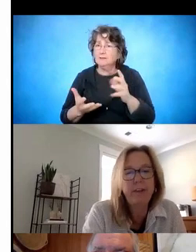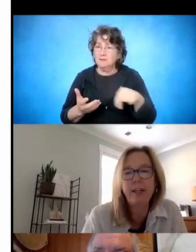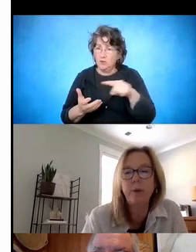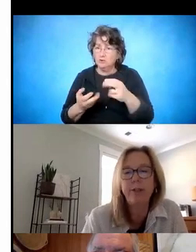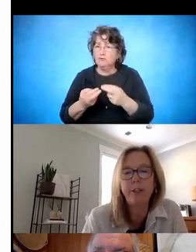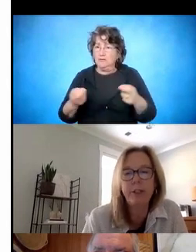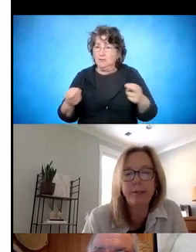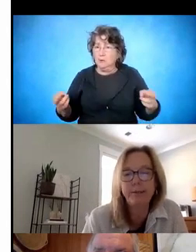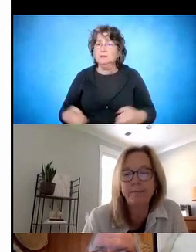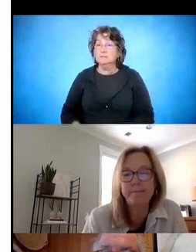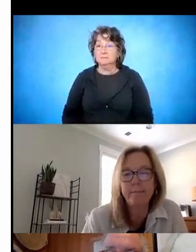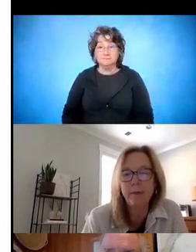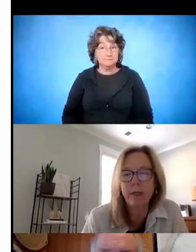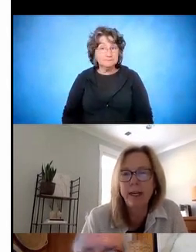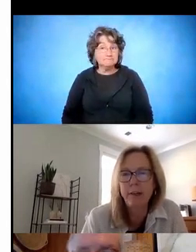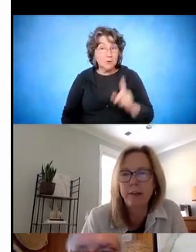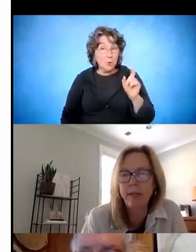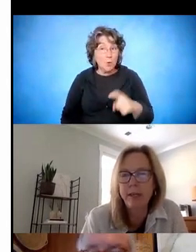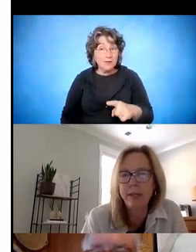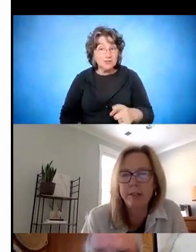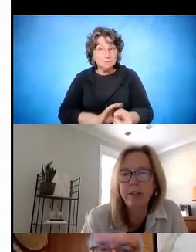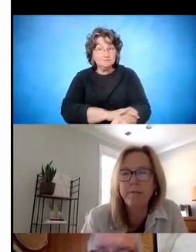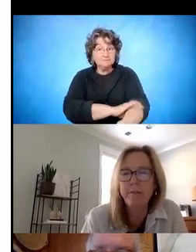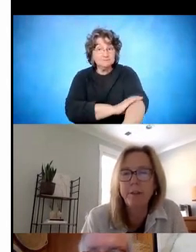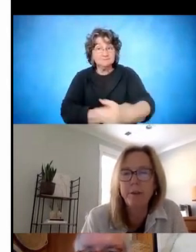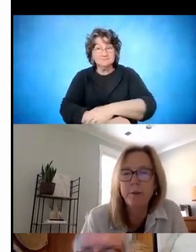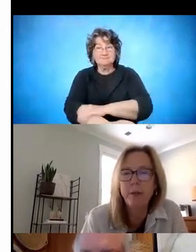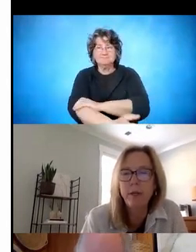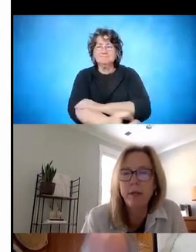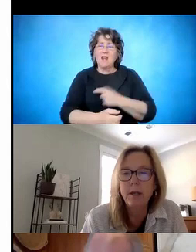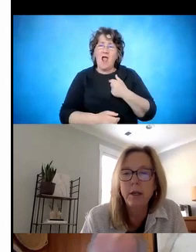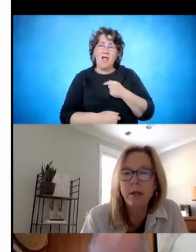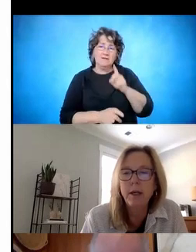we have any questions? I know I've been answering a few.